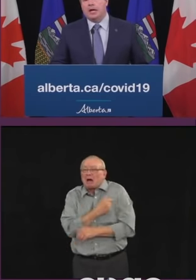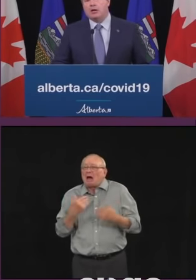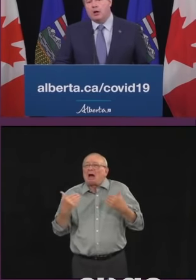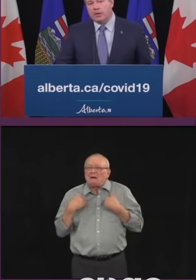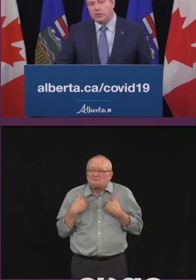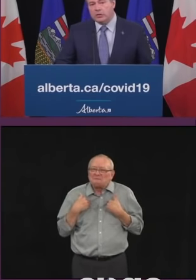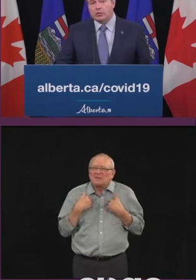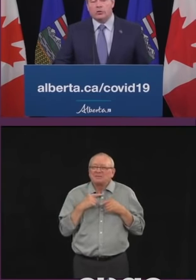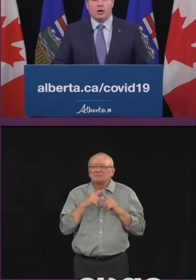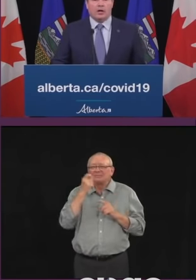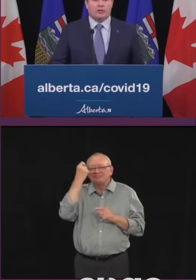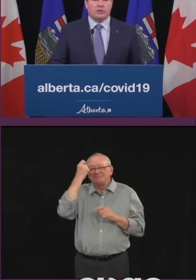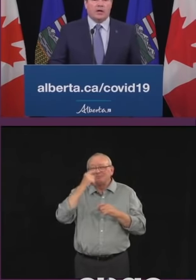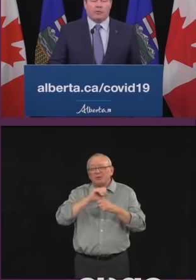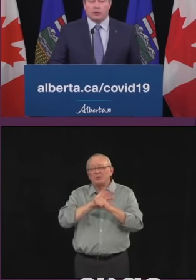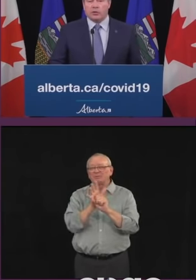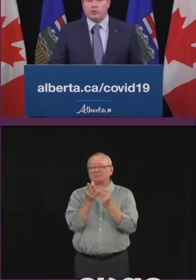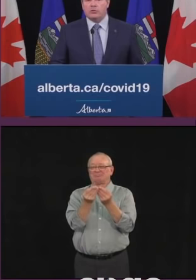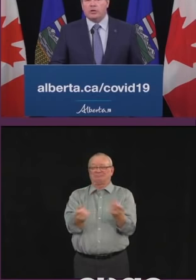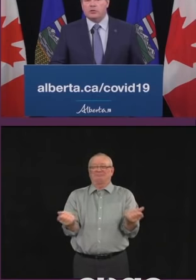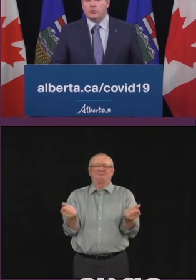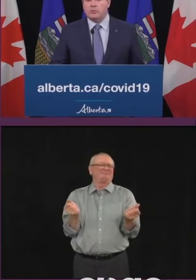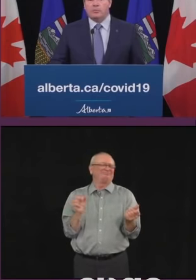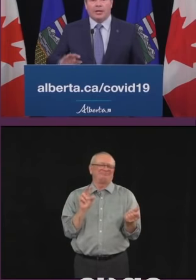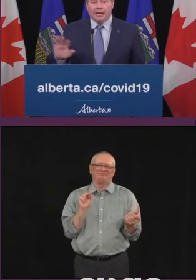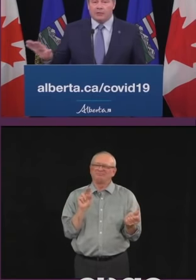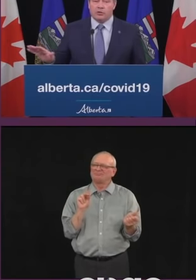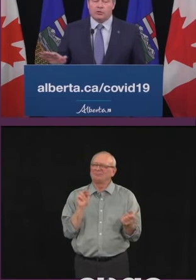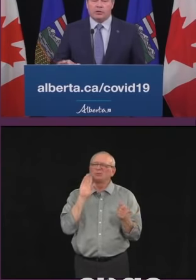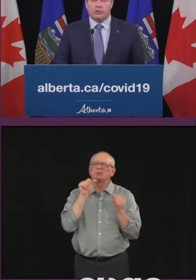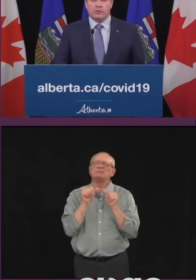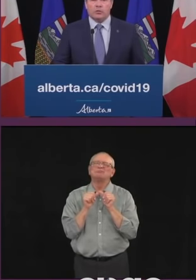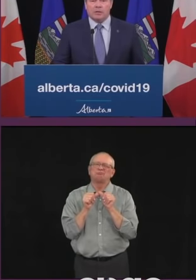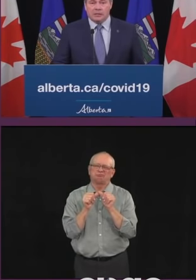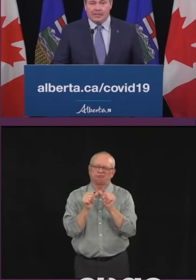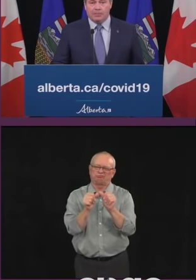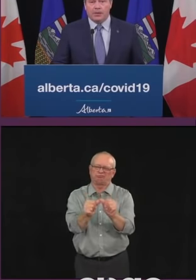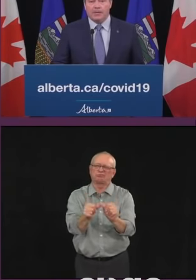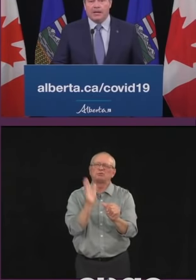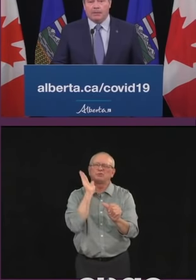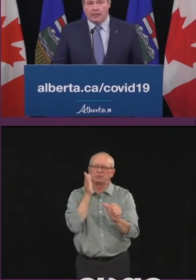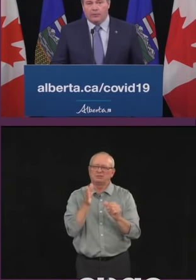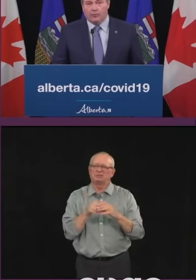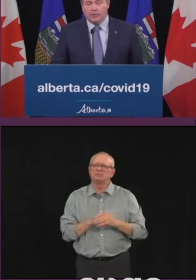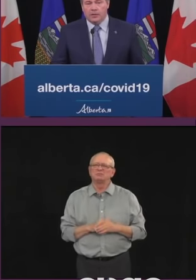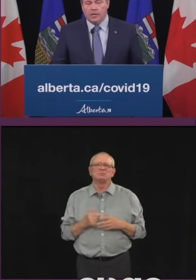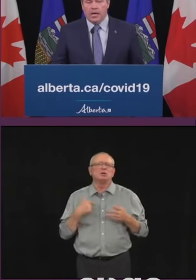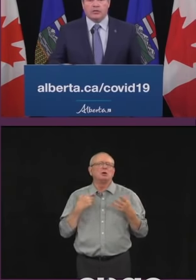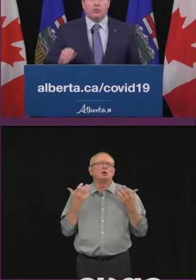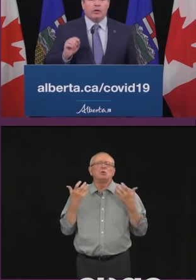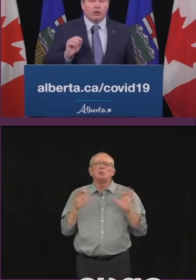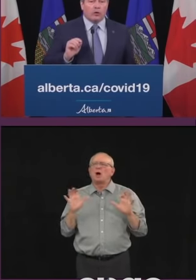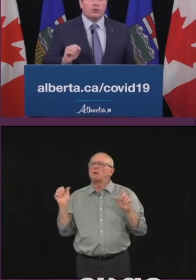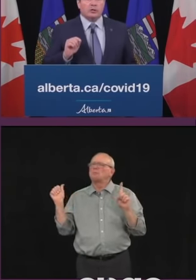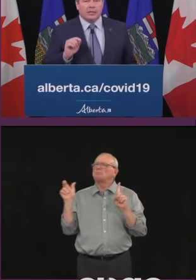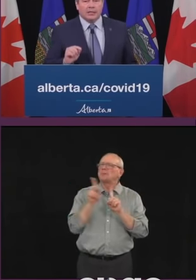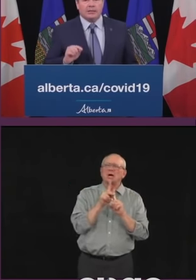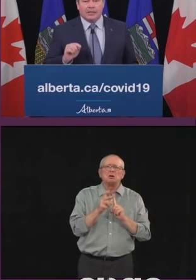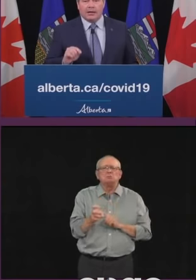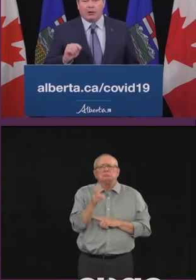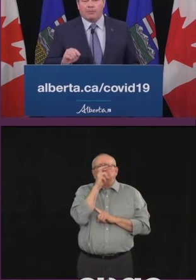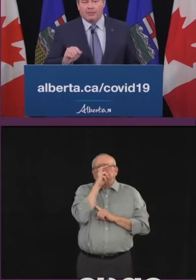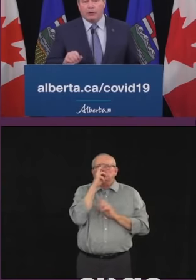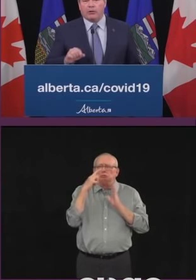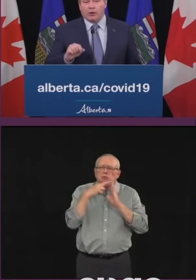The economic and social costs of a return to blanket restrictions would be deep and painful. And so we urgently